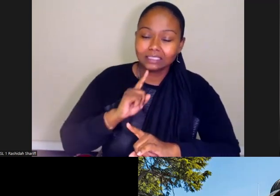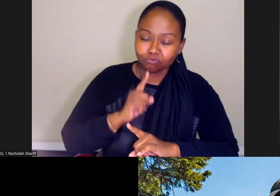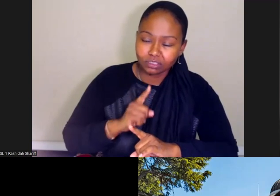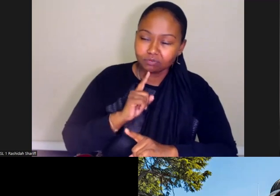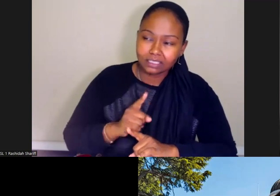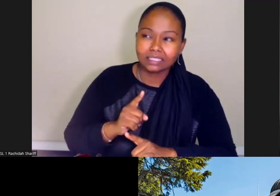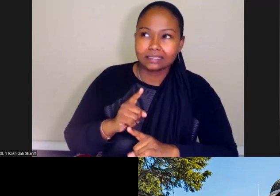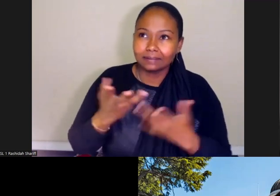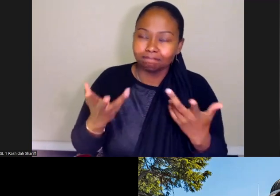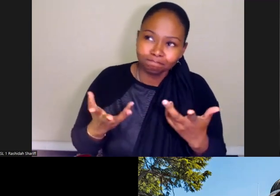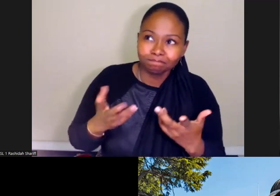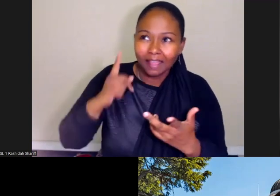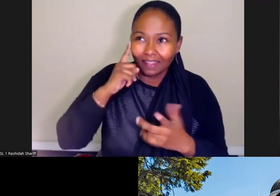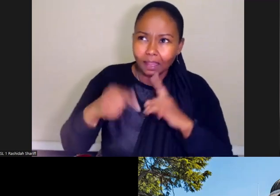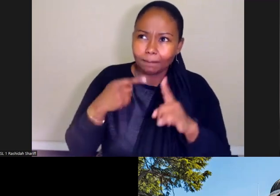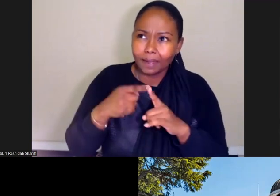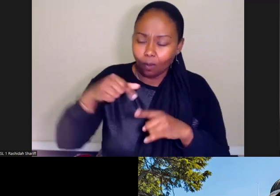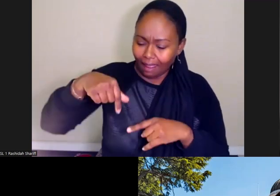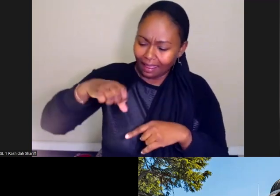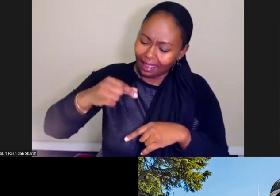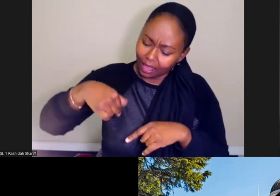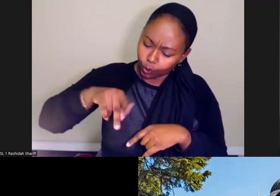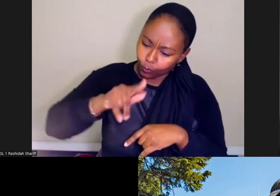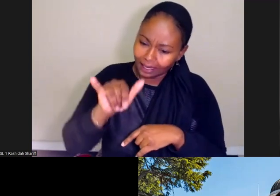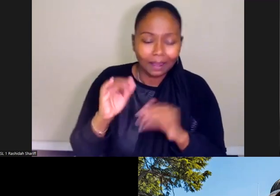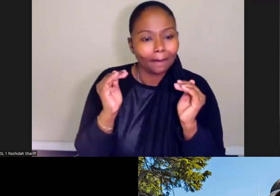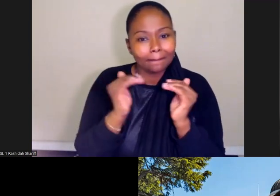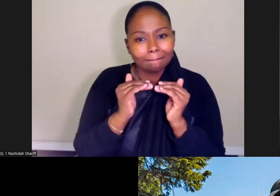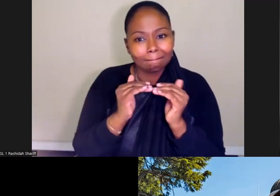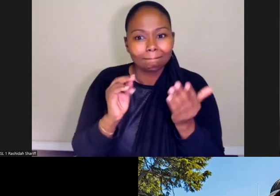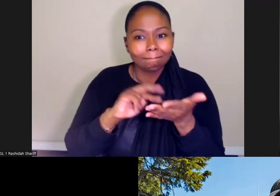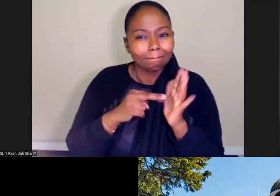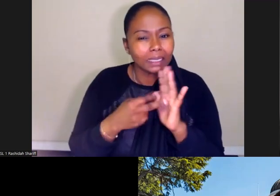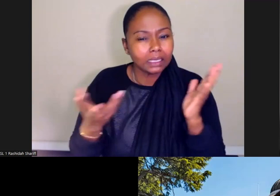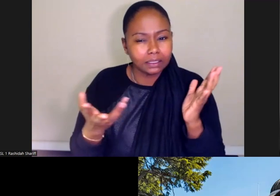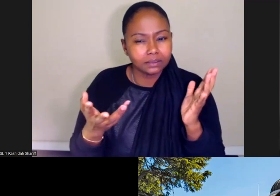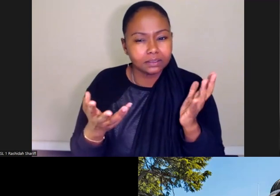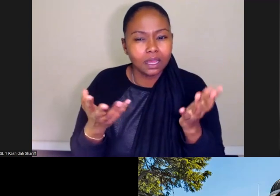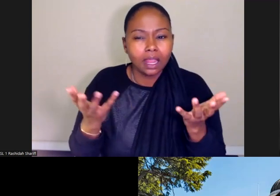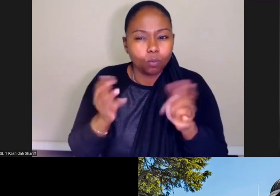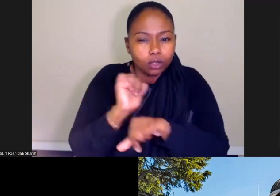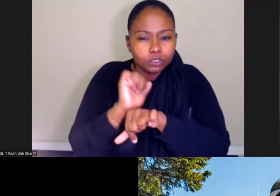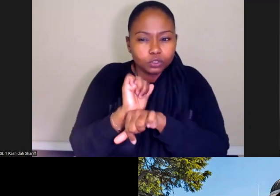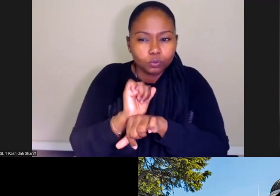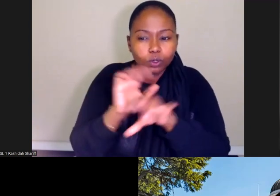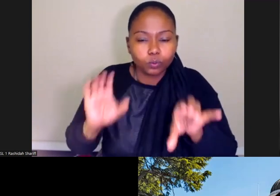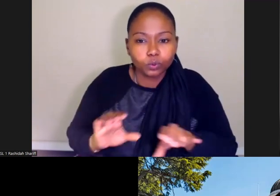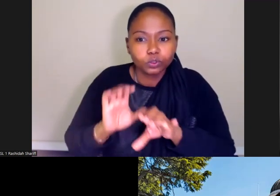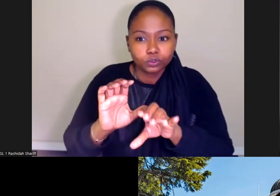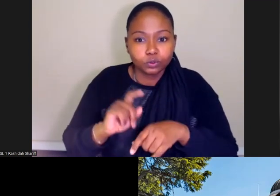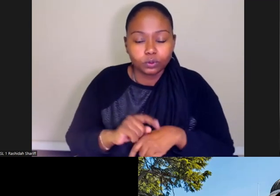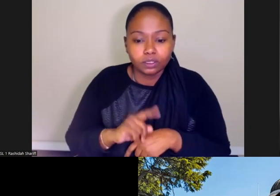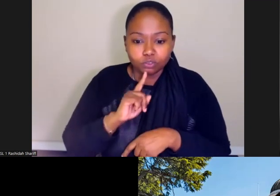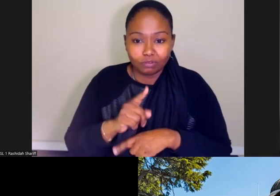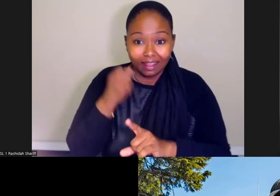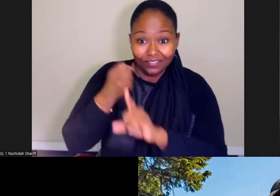equity actually means and what the outcomes are when we put forward our efforts to really have